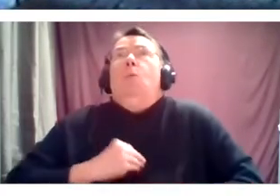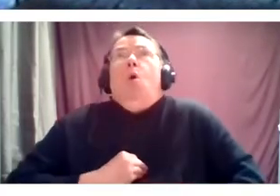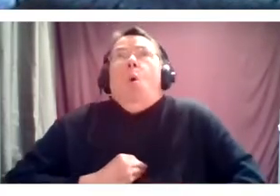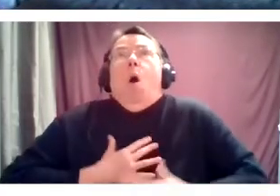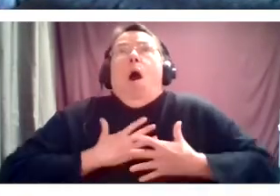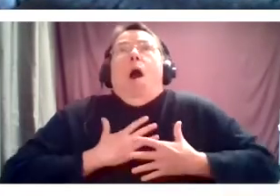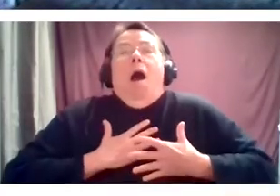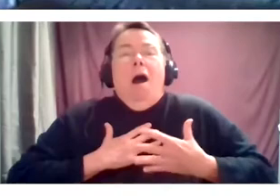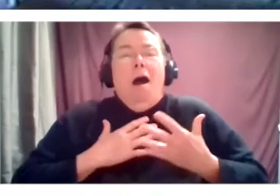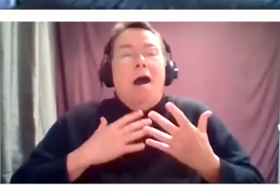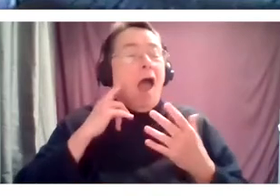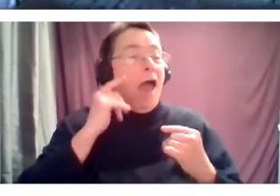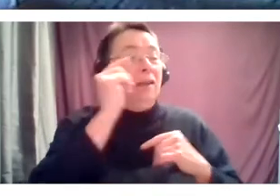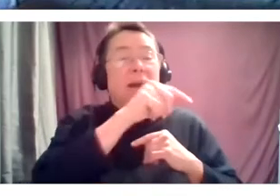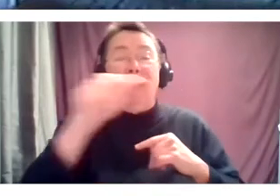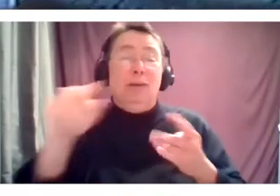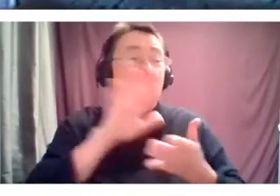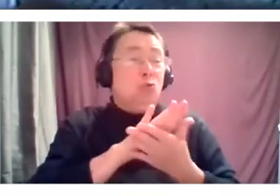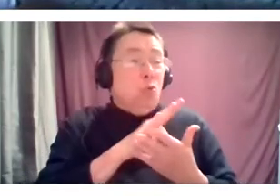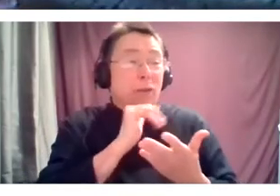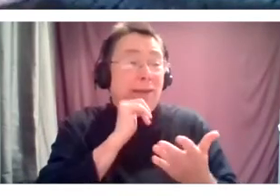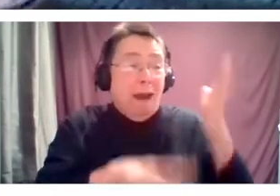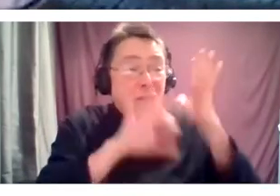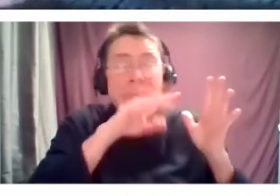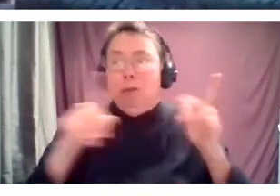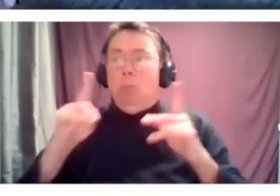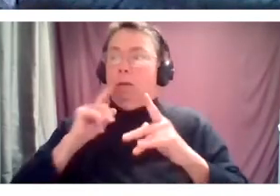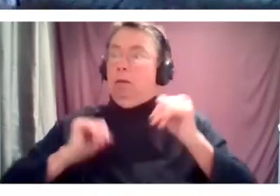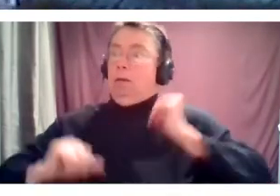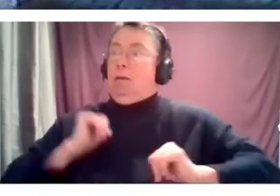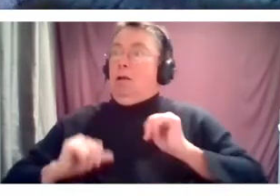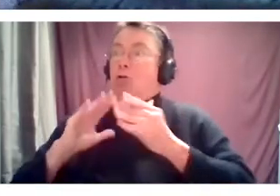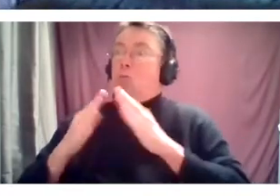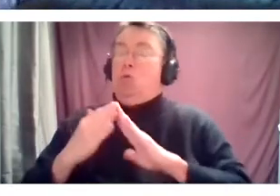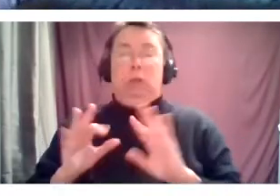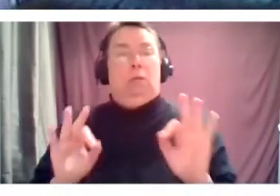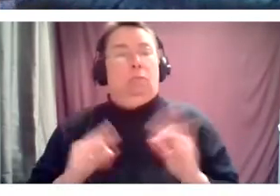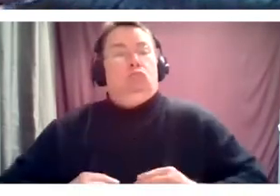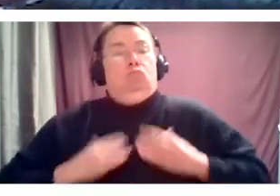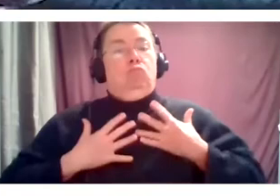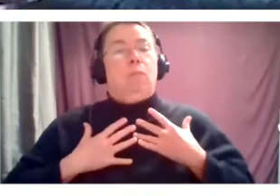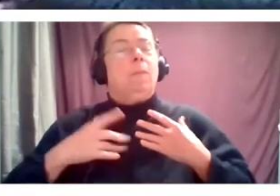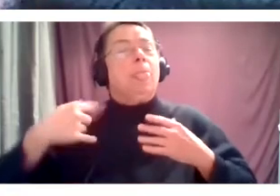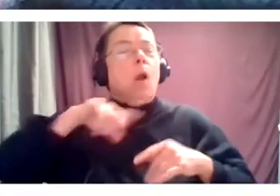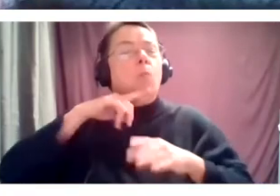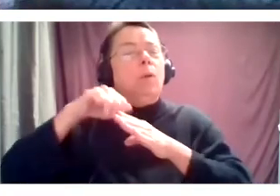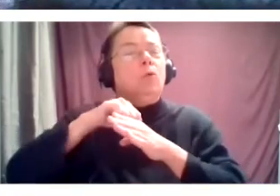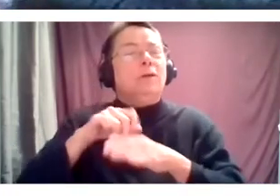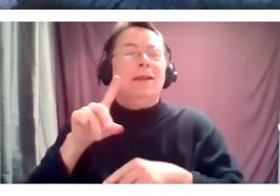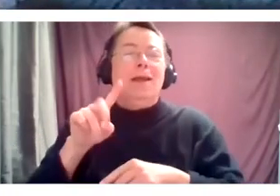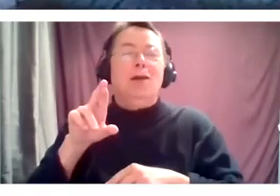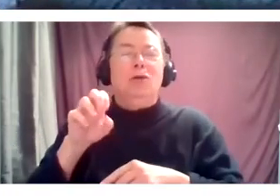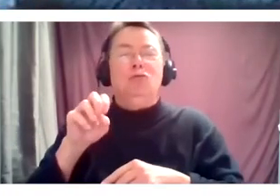that in other places. And we continued with, we were trying to, we were rehearsing for the Drowsy Chaperone, 30